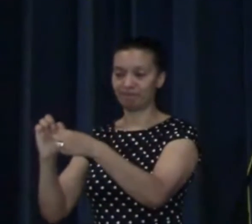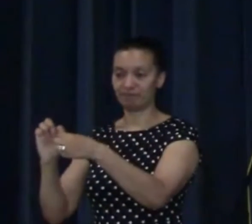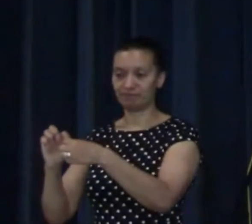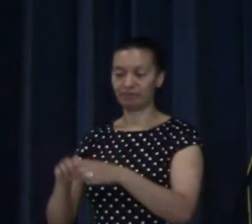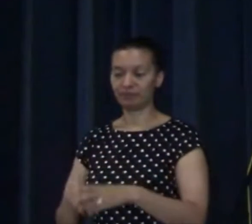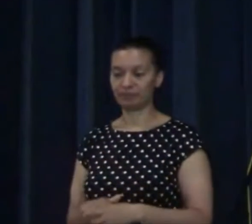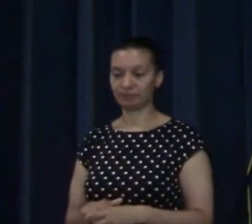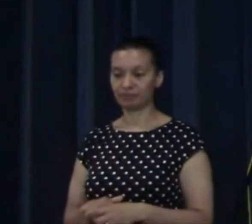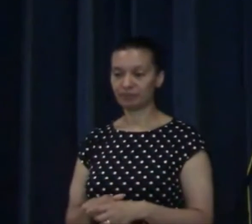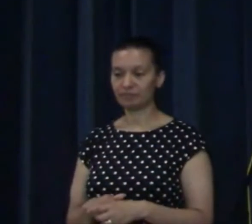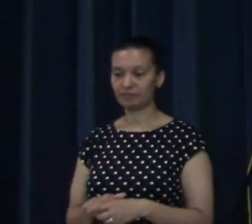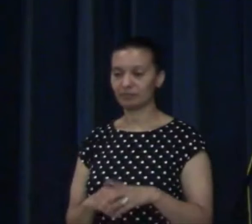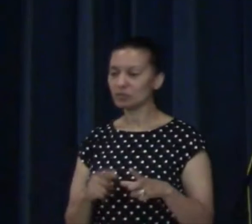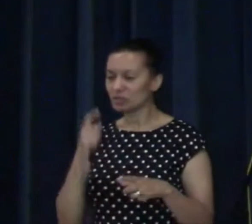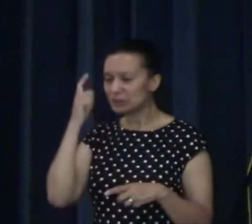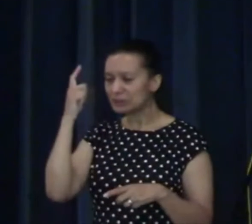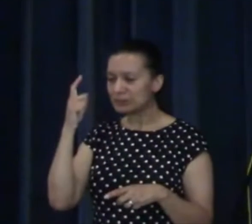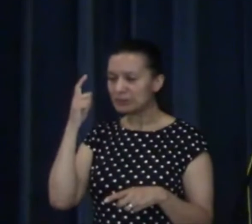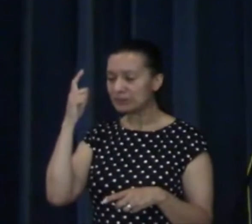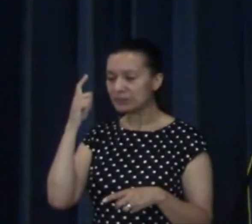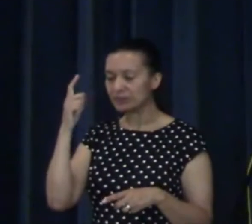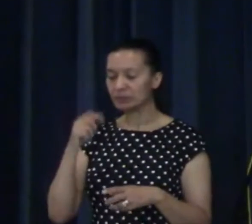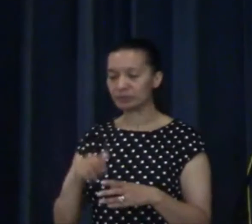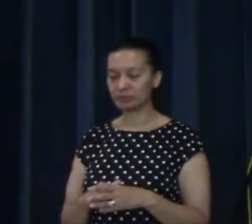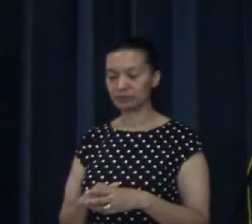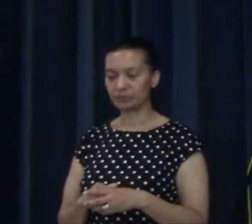Something's just come to me that I haven't written down.